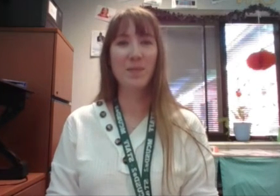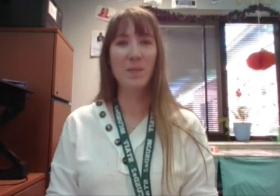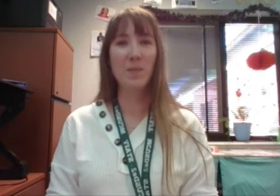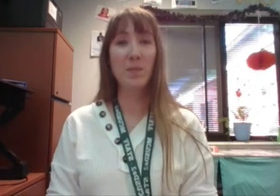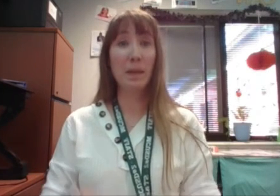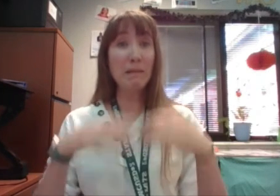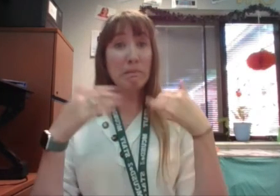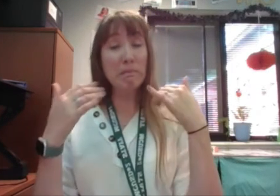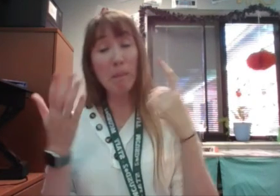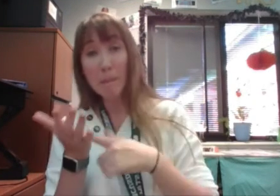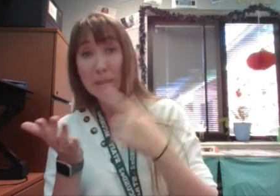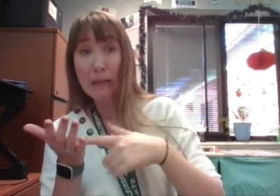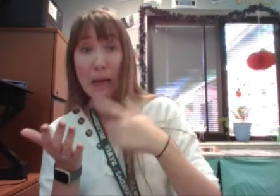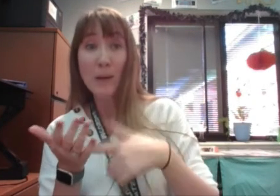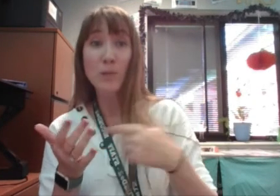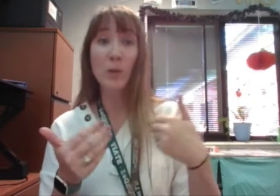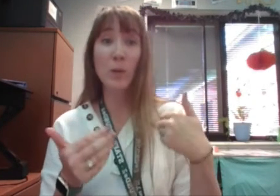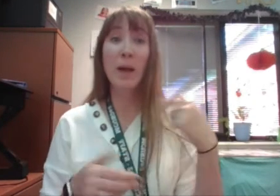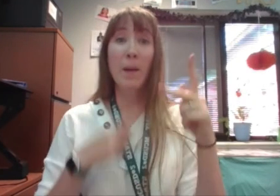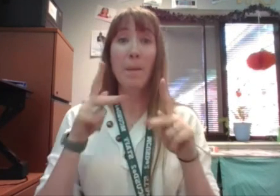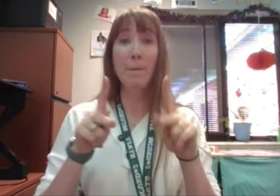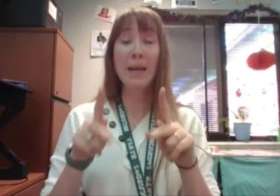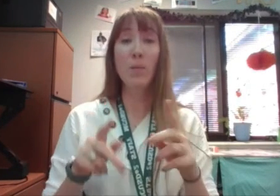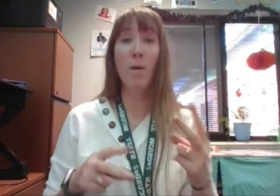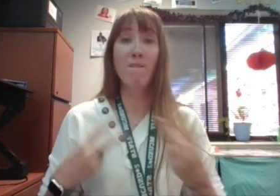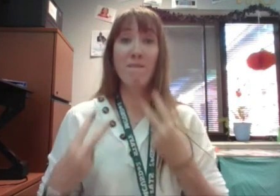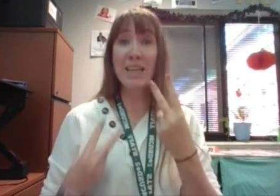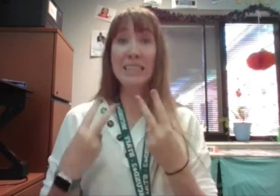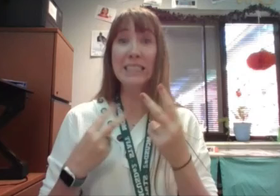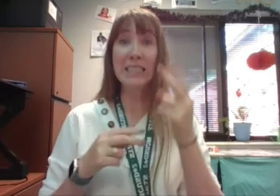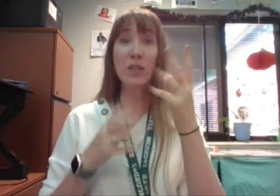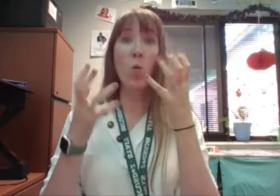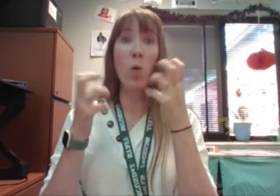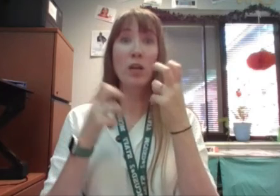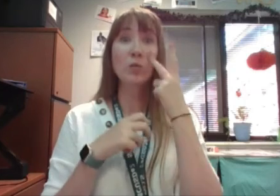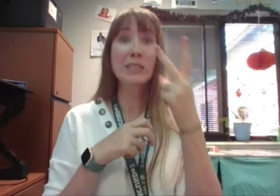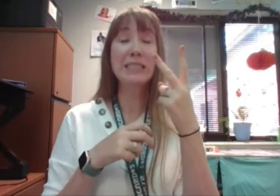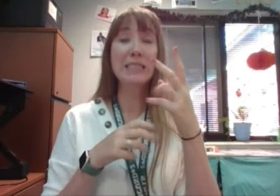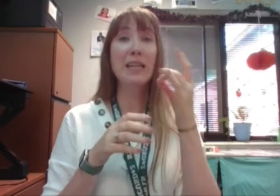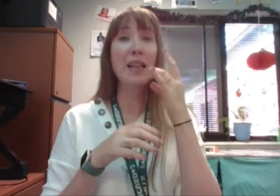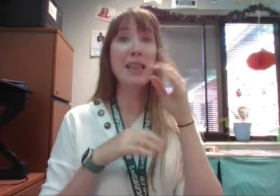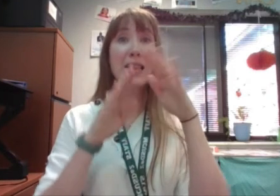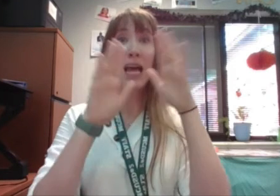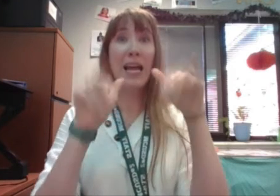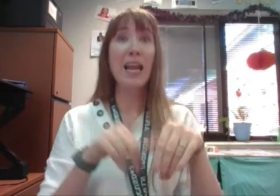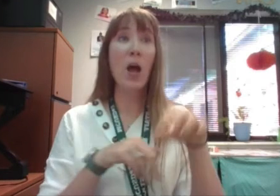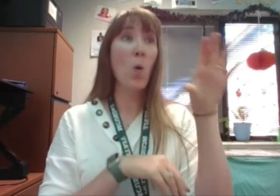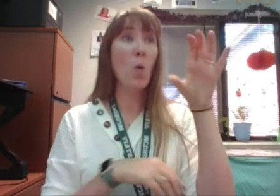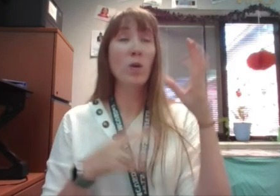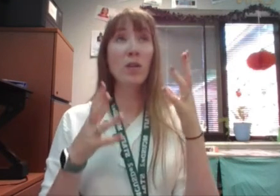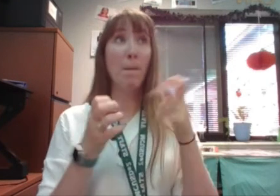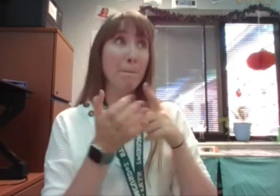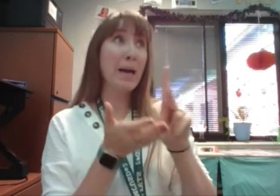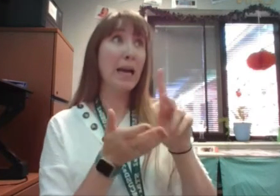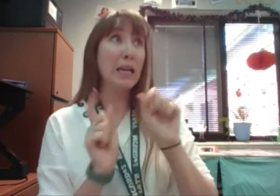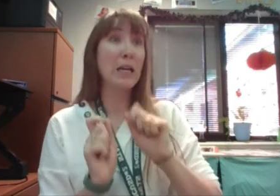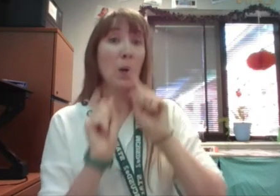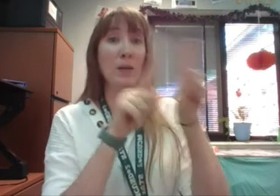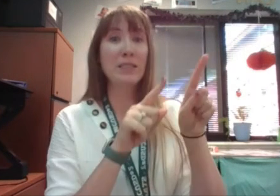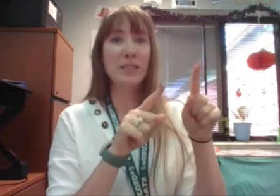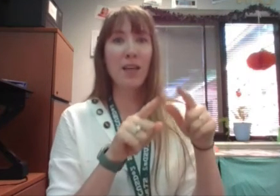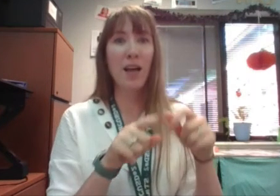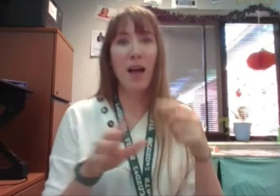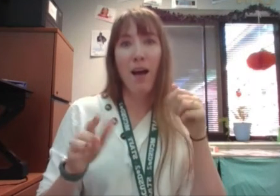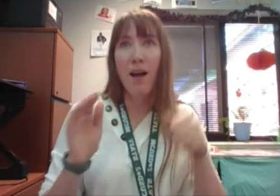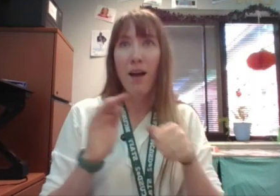Now and then we have visitors who pay to see the lighthouse. Imagine. I make myself invisible and tease